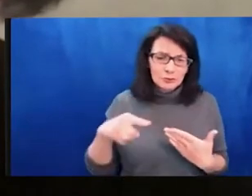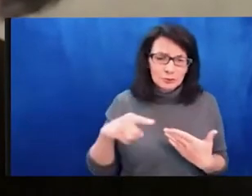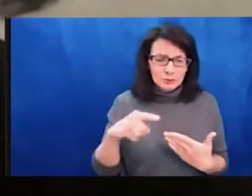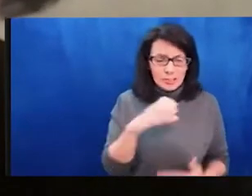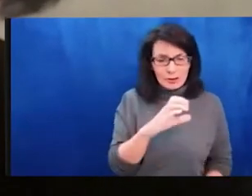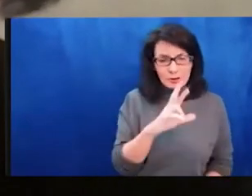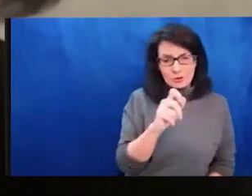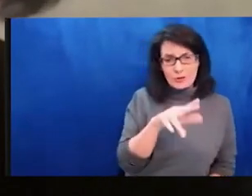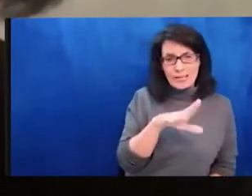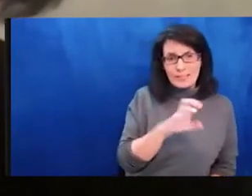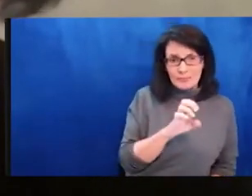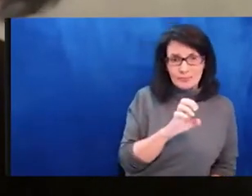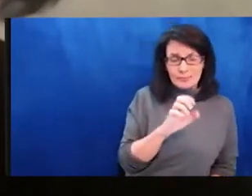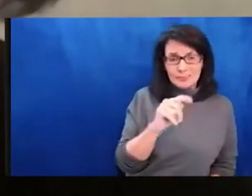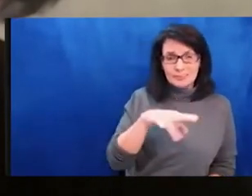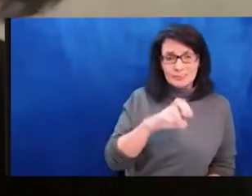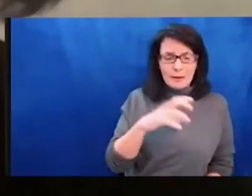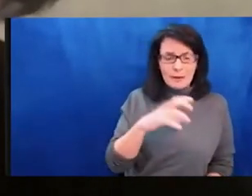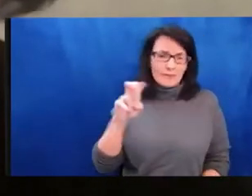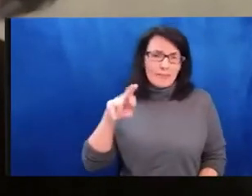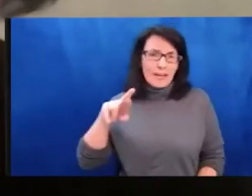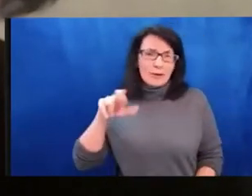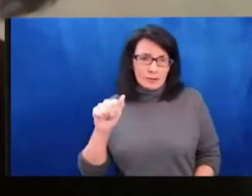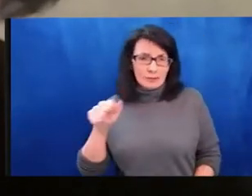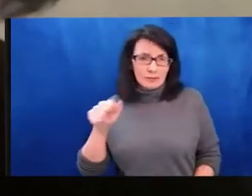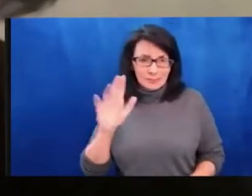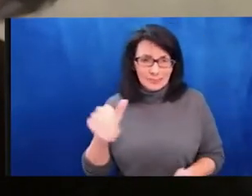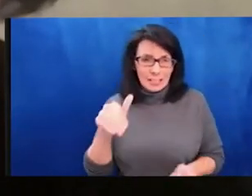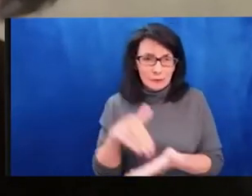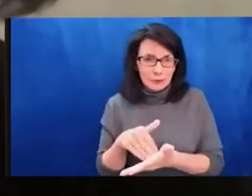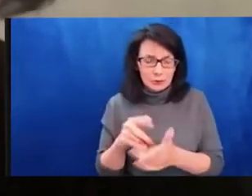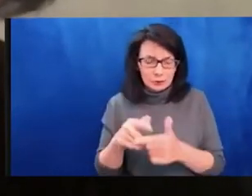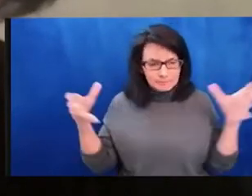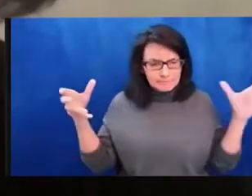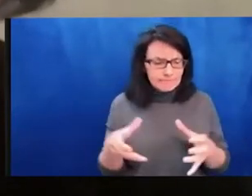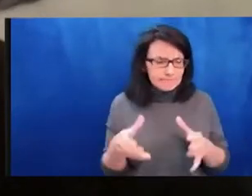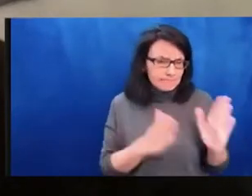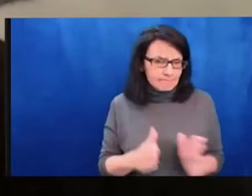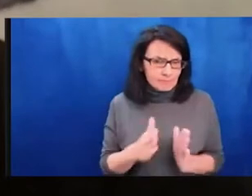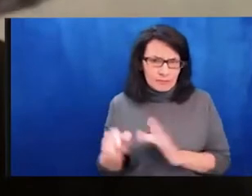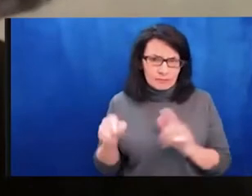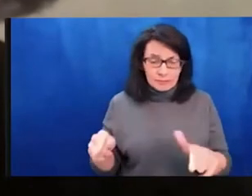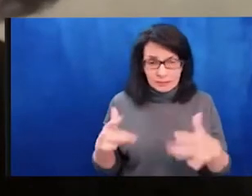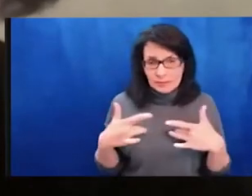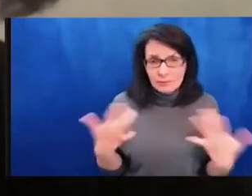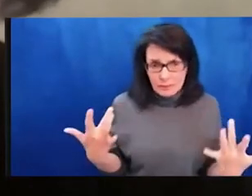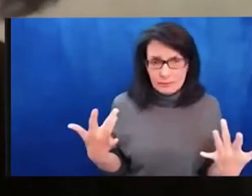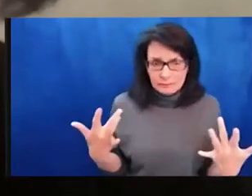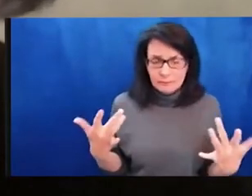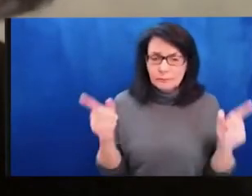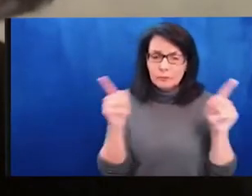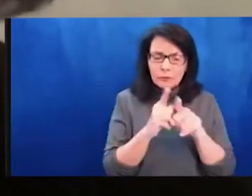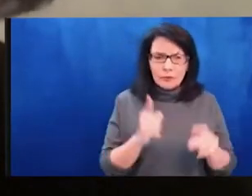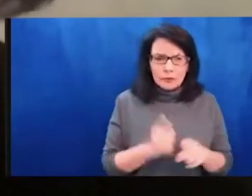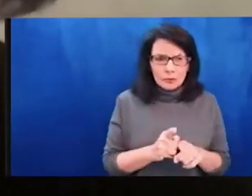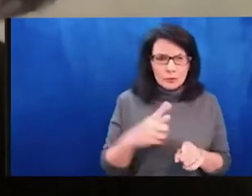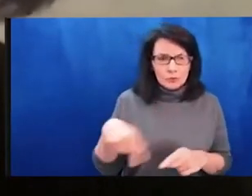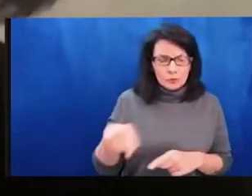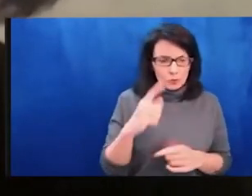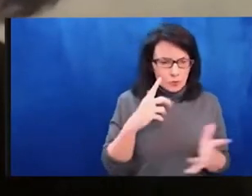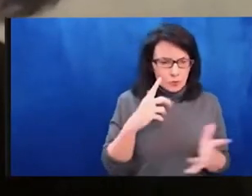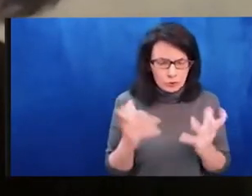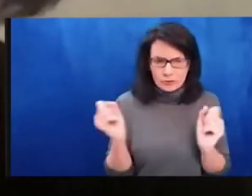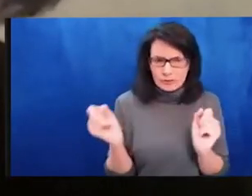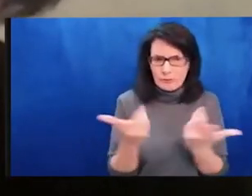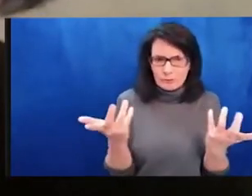to condemn under, in the strongest possible terms, this unprovoked, unjustified violence by military forces against colleagues,